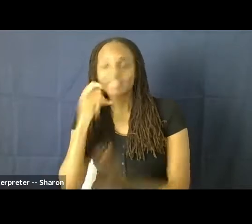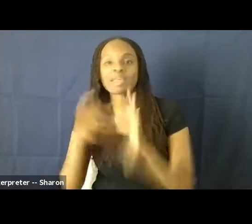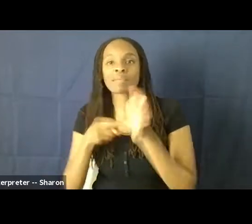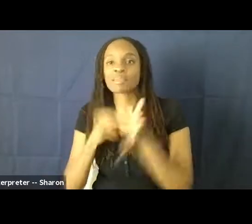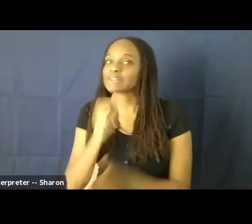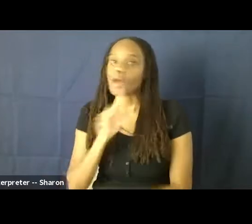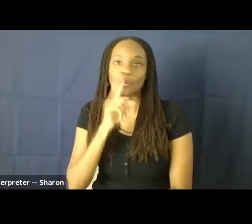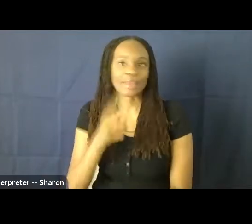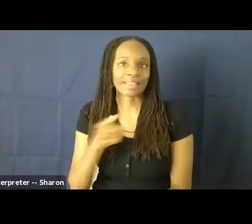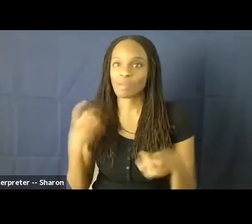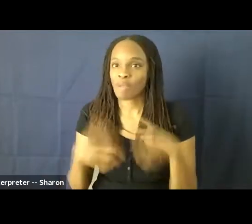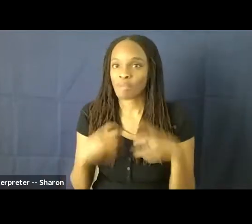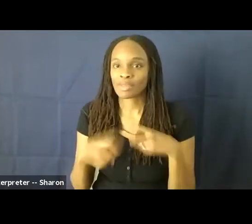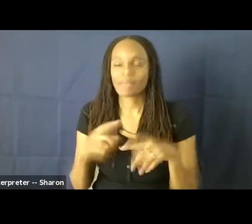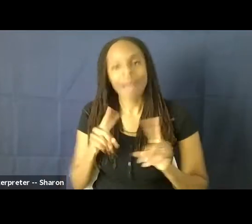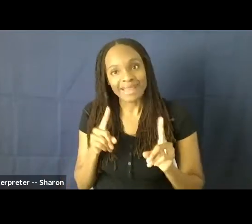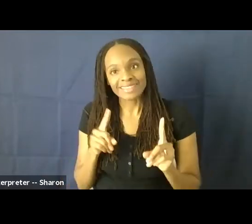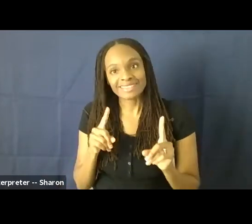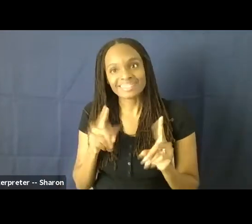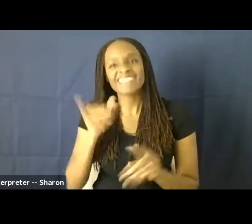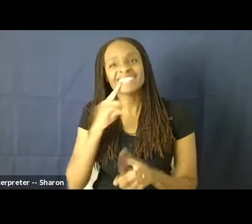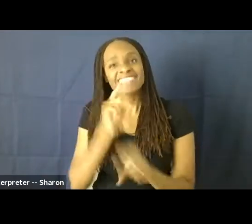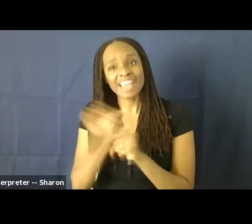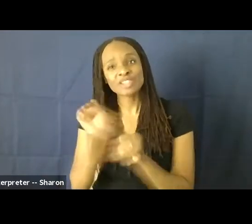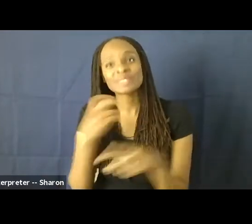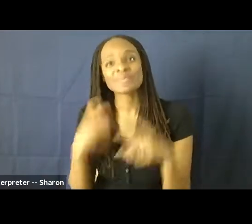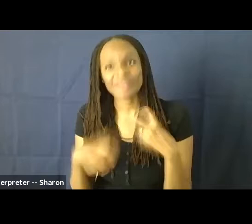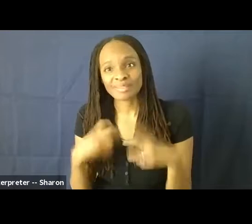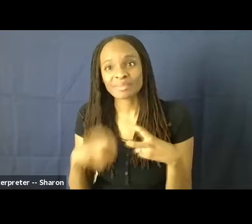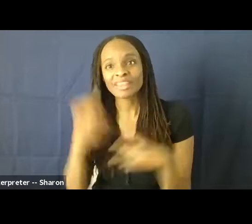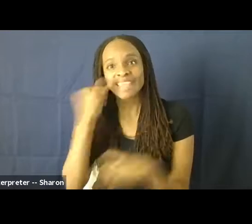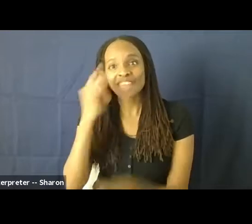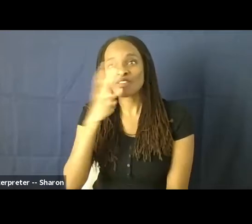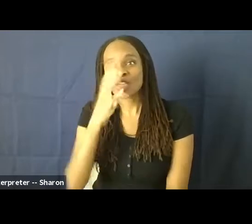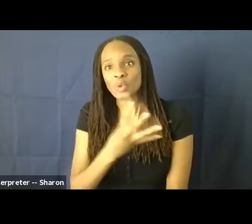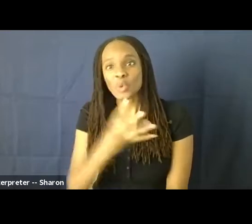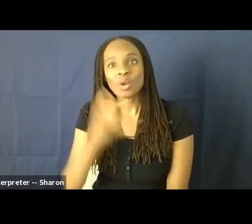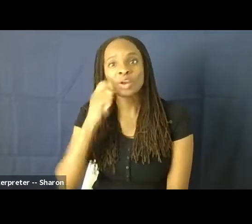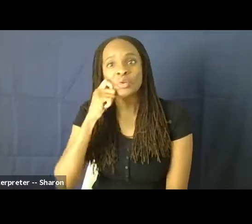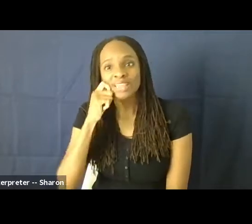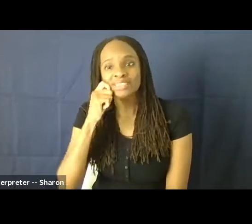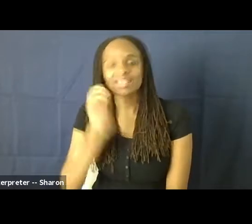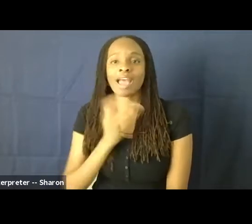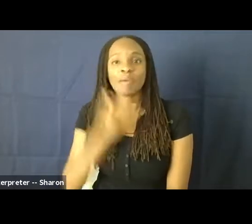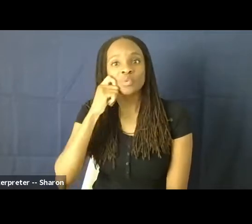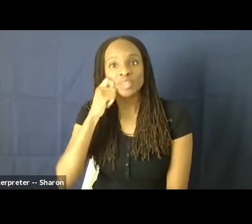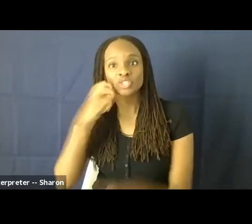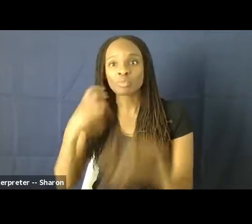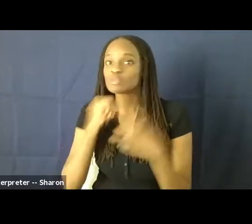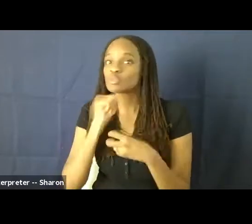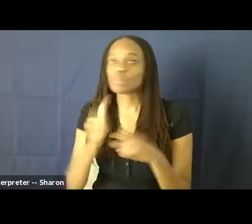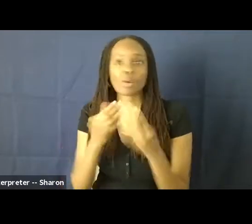And as you can see, that is actually very problematic. If we ignore race, our racial problems will not go away.